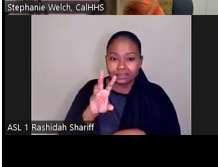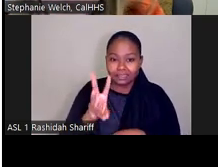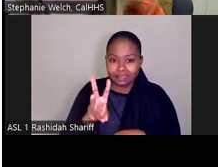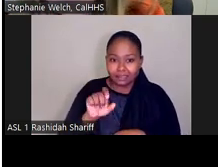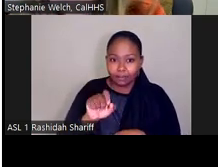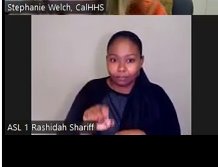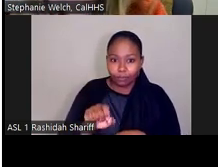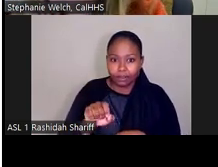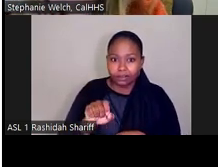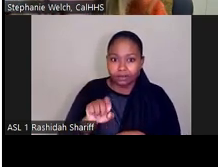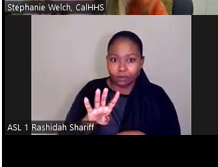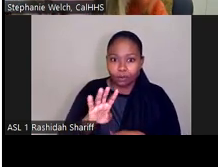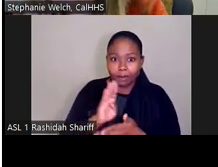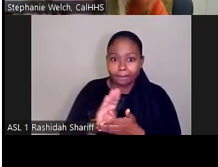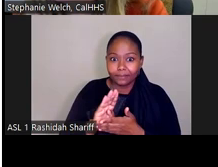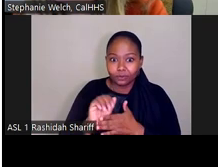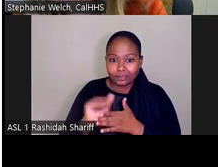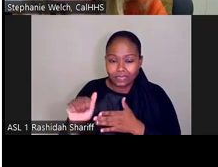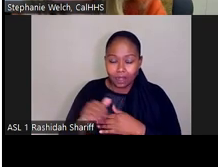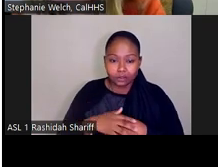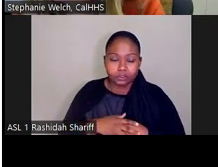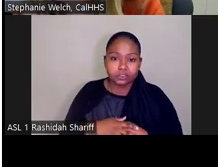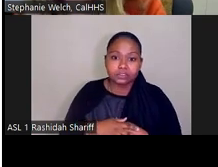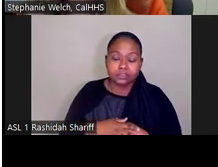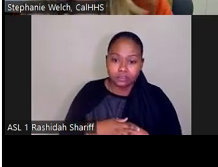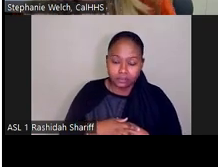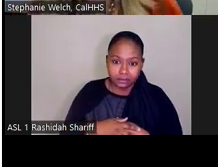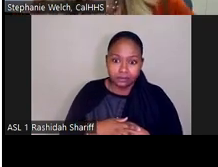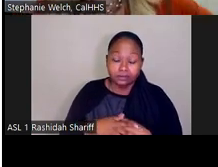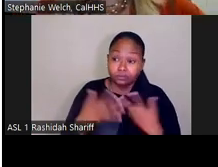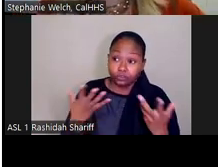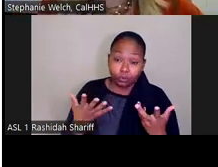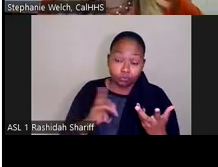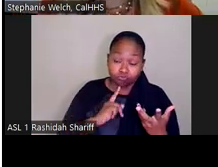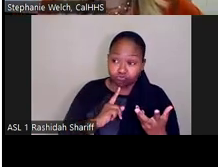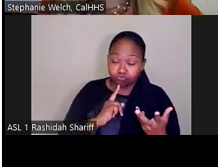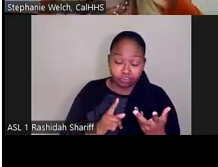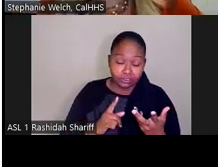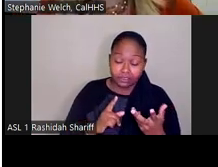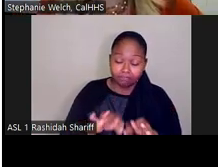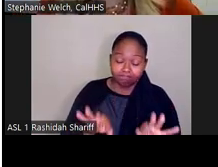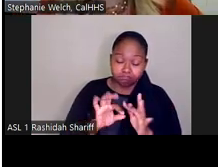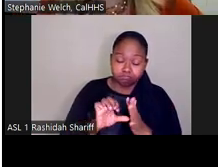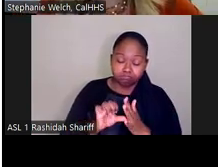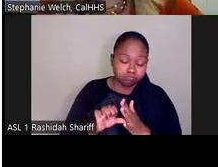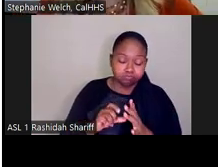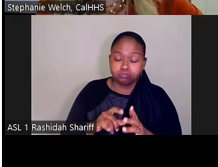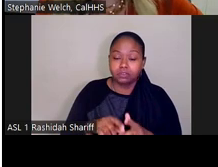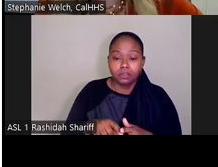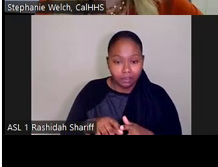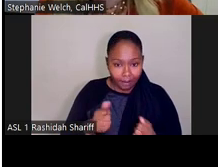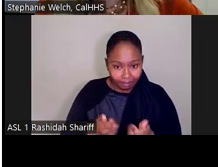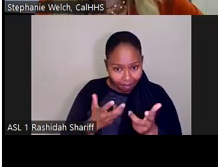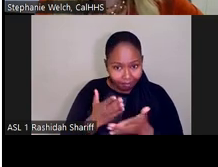.4 billion. Um, and so really a substantial amount of money, um, going